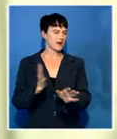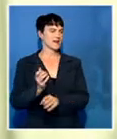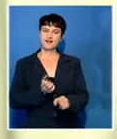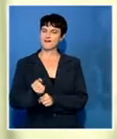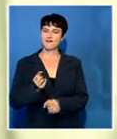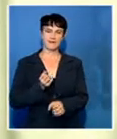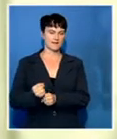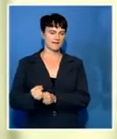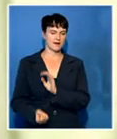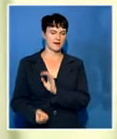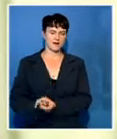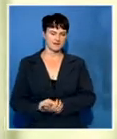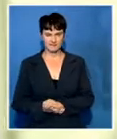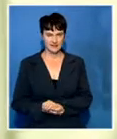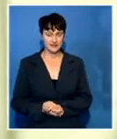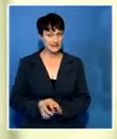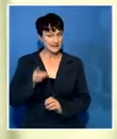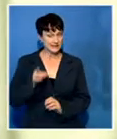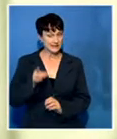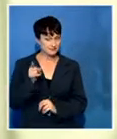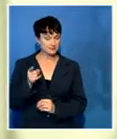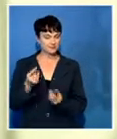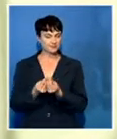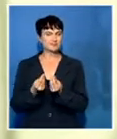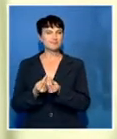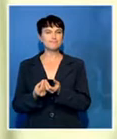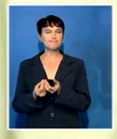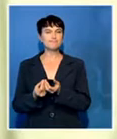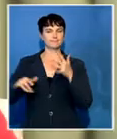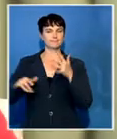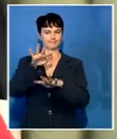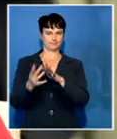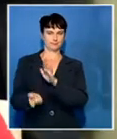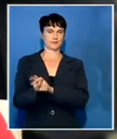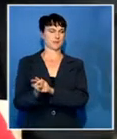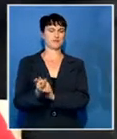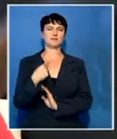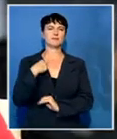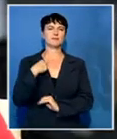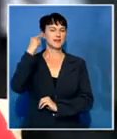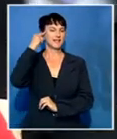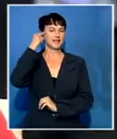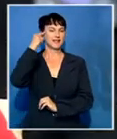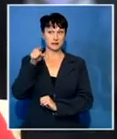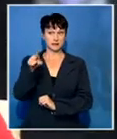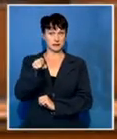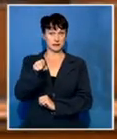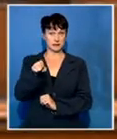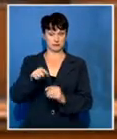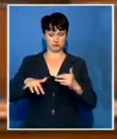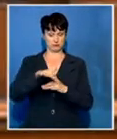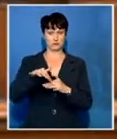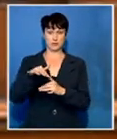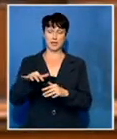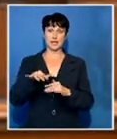Never. These incidents happen under certain circumstances. I don't think the circumstances in this country